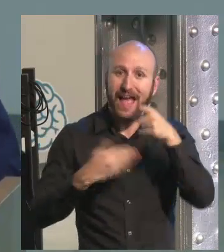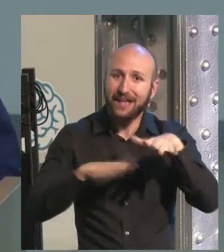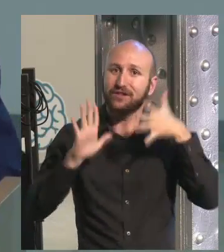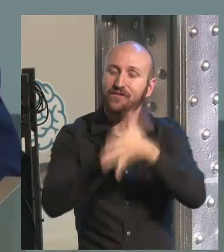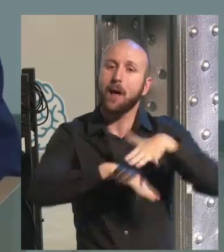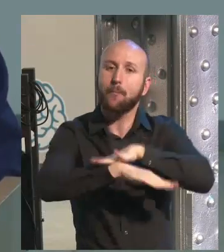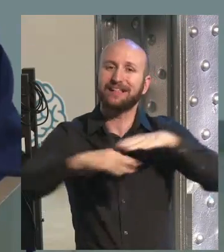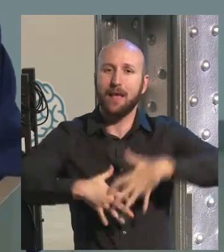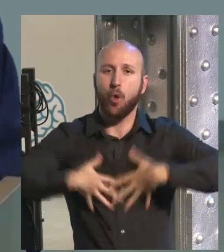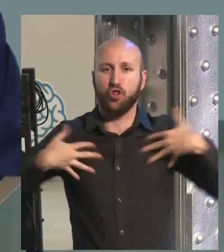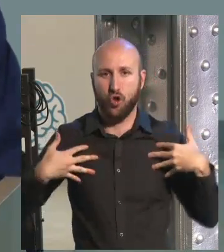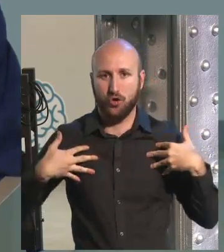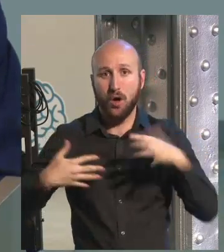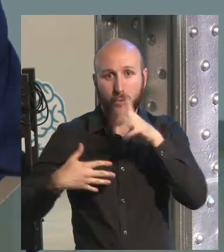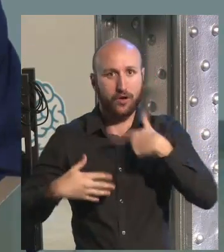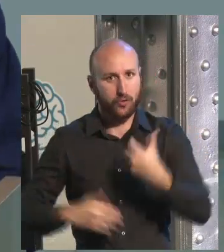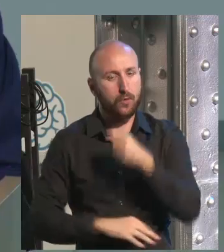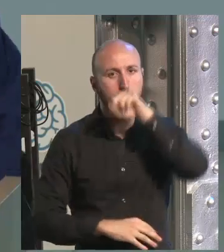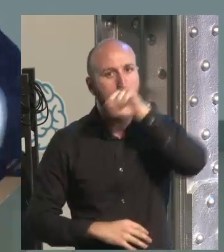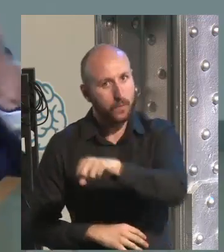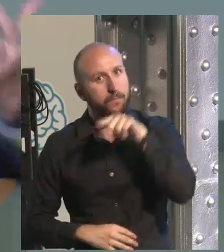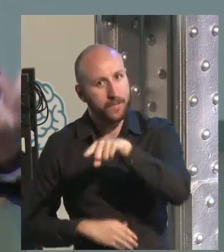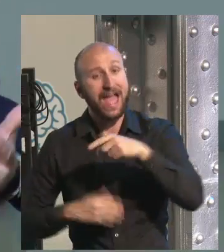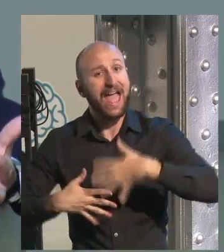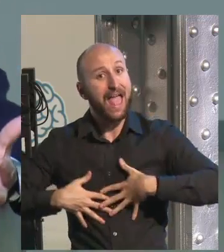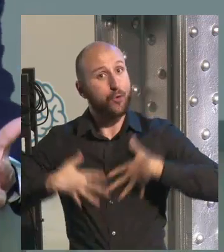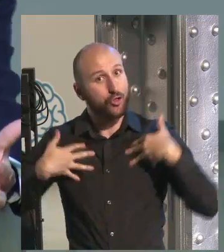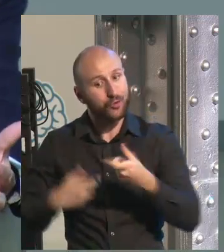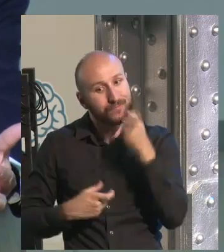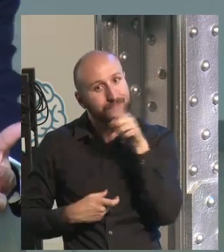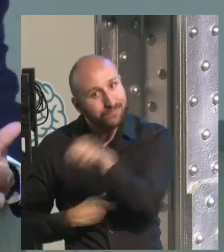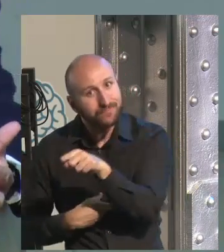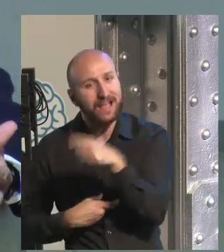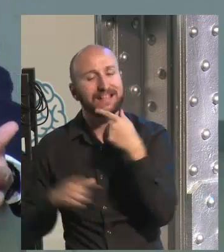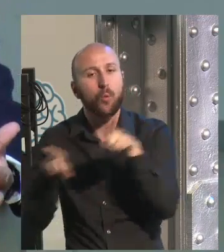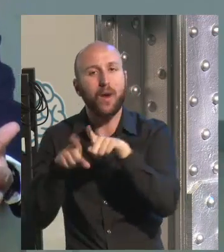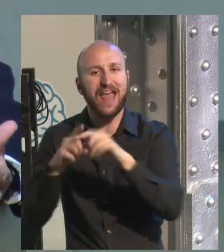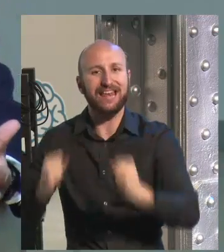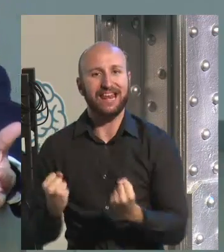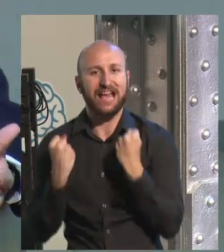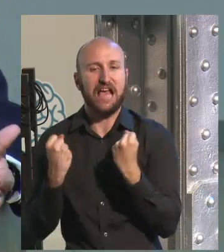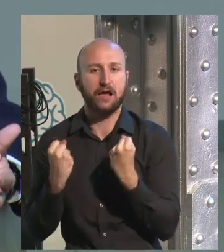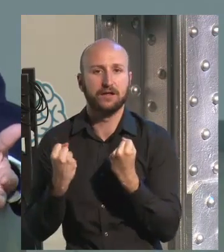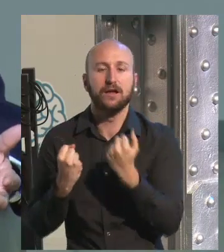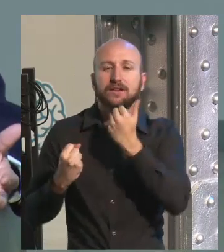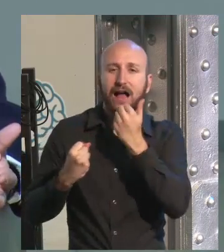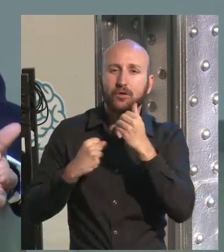want to remember is what we learned through positive feelings because learning